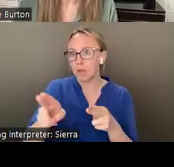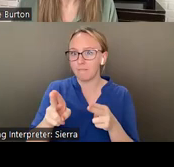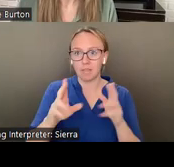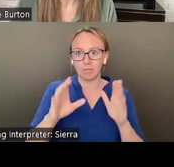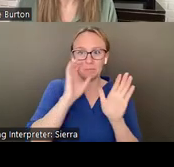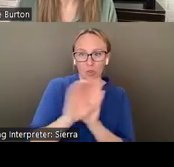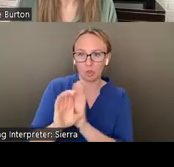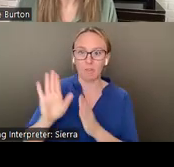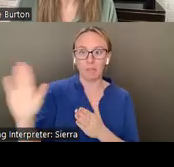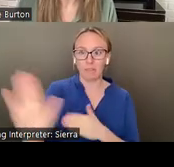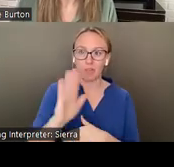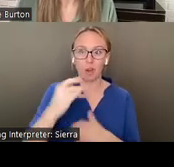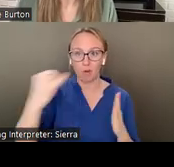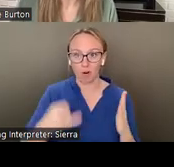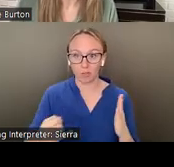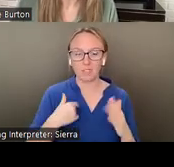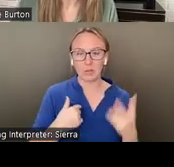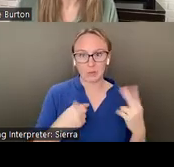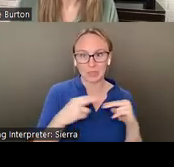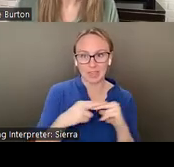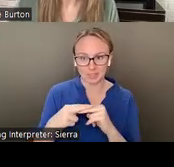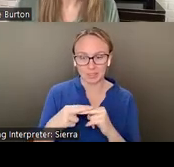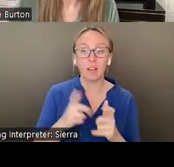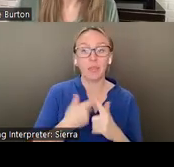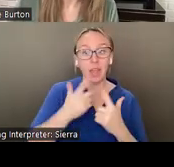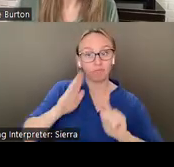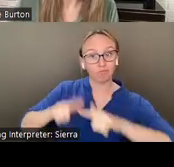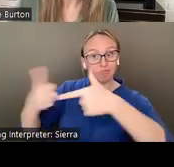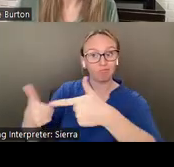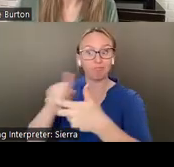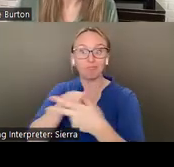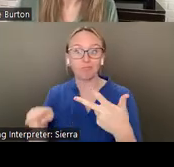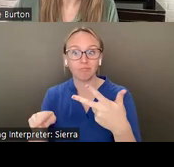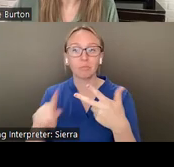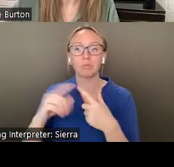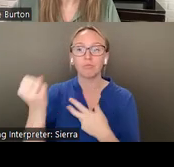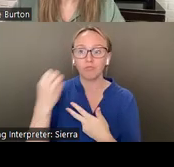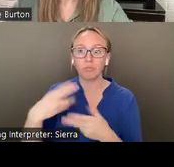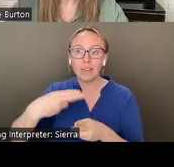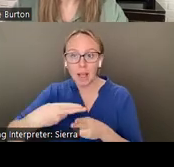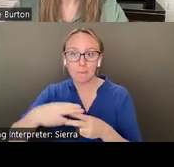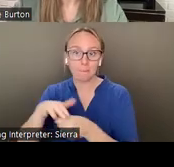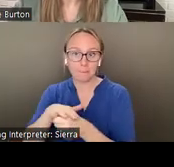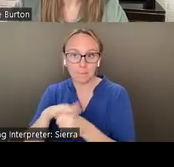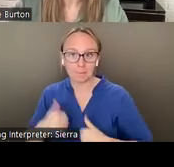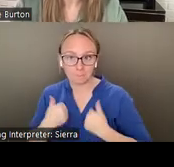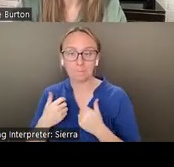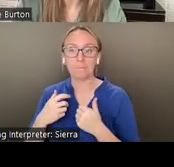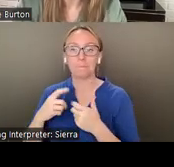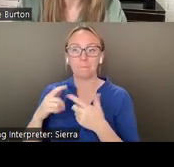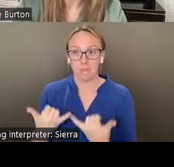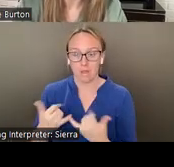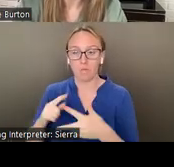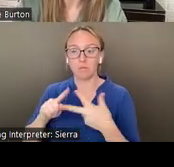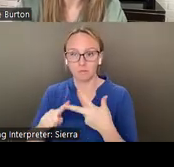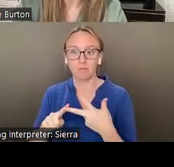and then I will turn it over to the artists who are going to tell us their name and location and their time. What